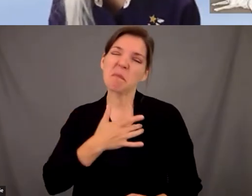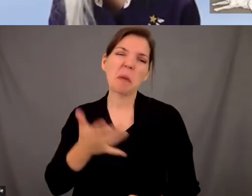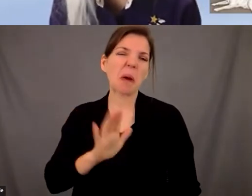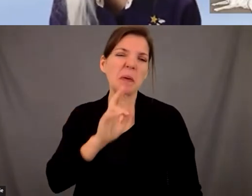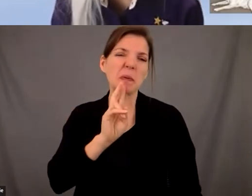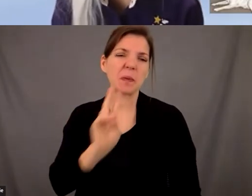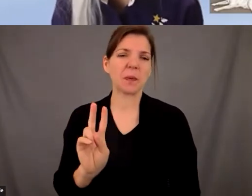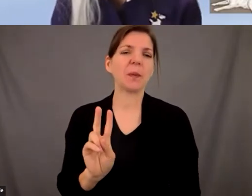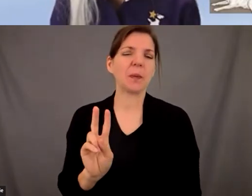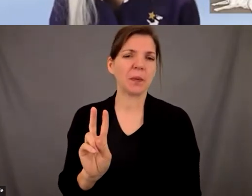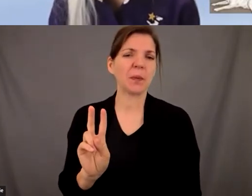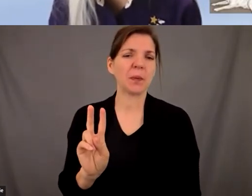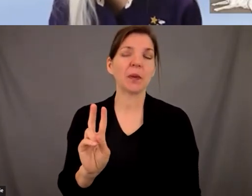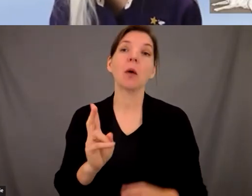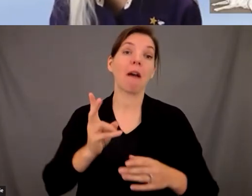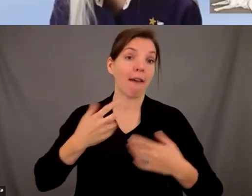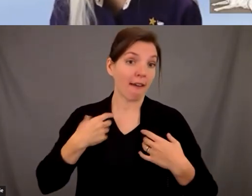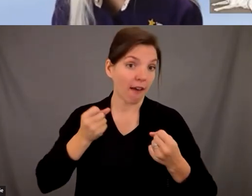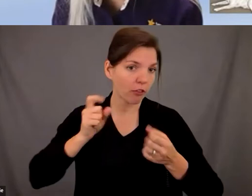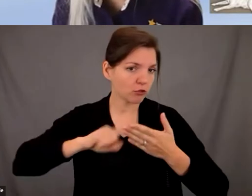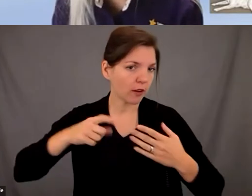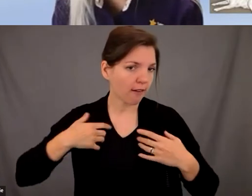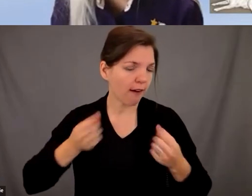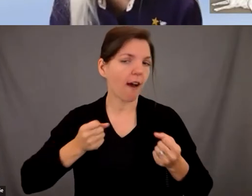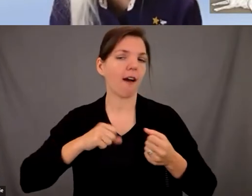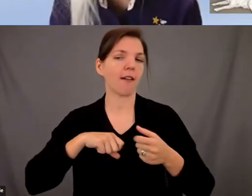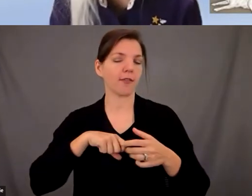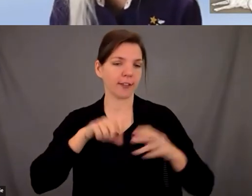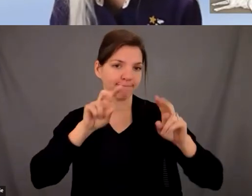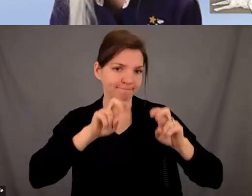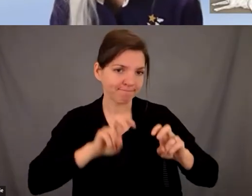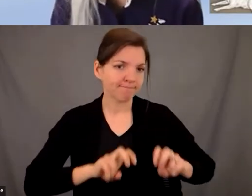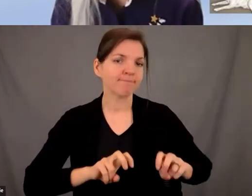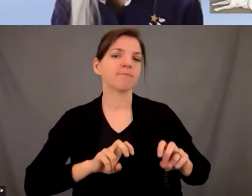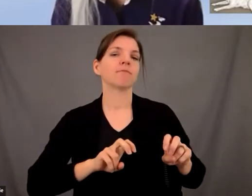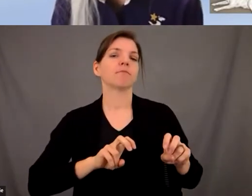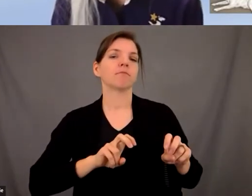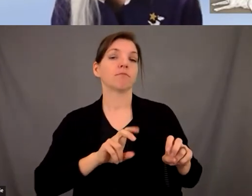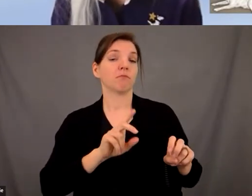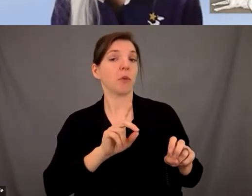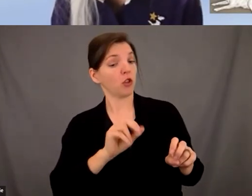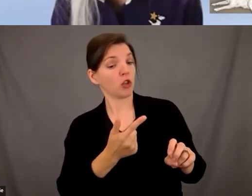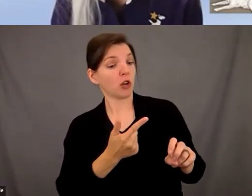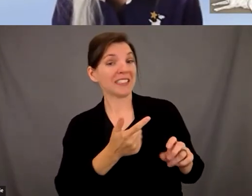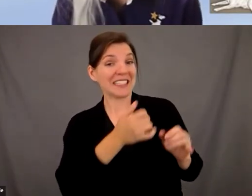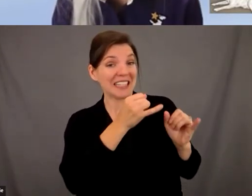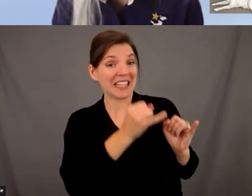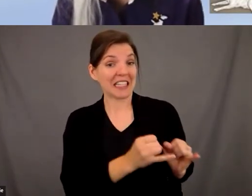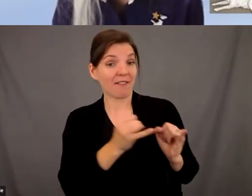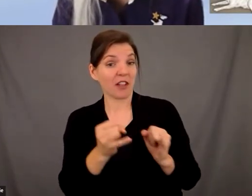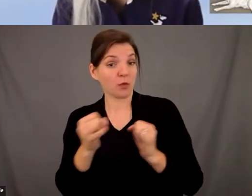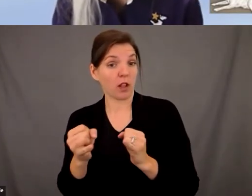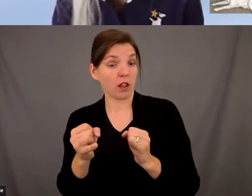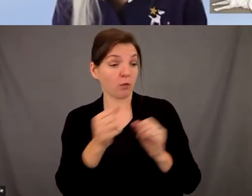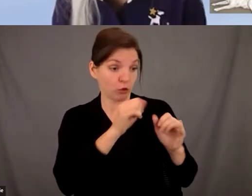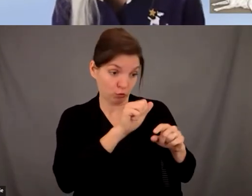we do all the health clearances on the dogs um and the like i said the dogs are trained individually for what a particular